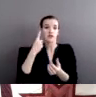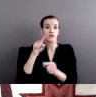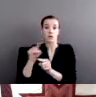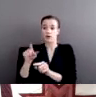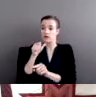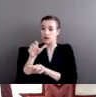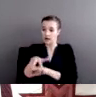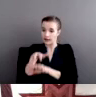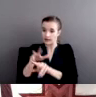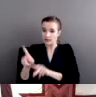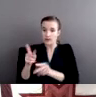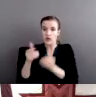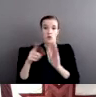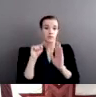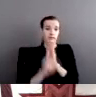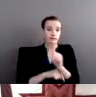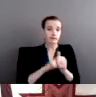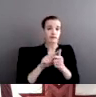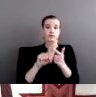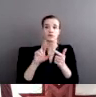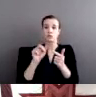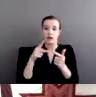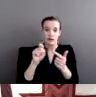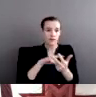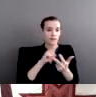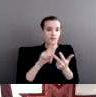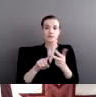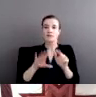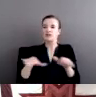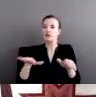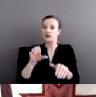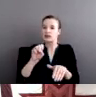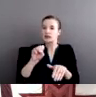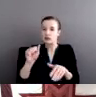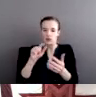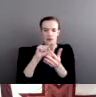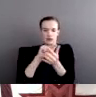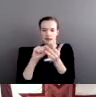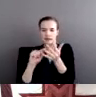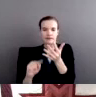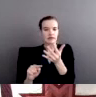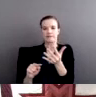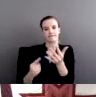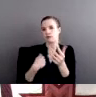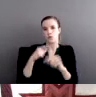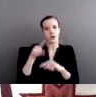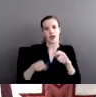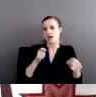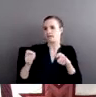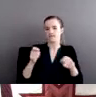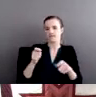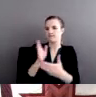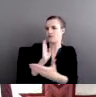rape, child sexual abuse, any other crime other than domestic violence. So right now,